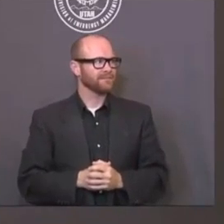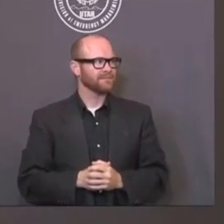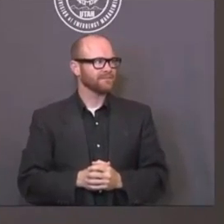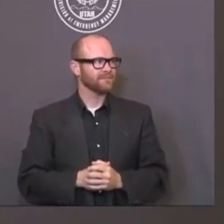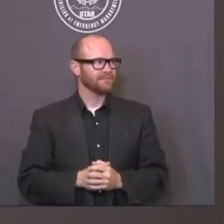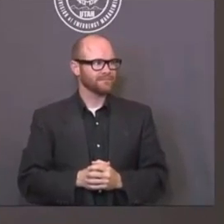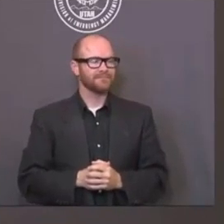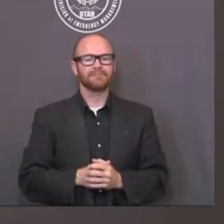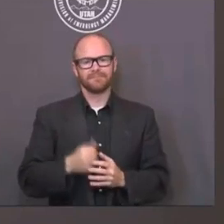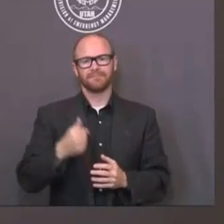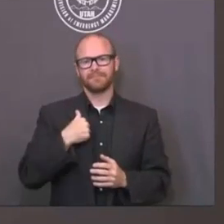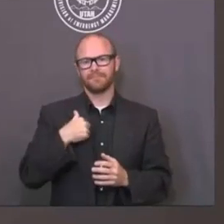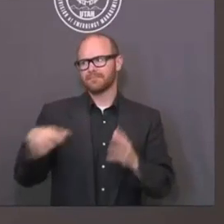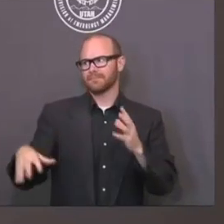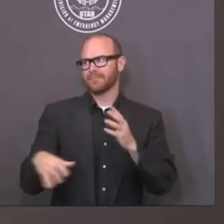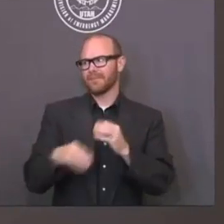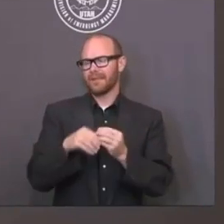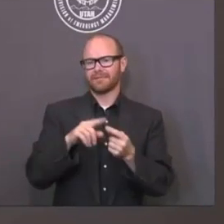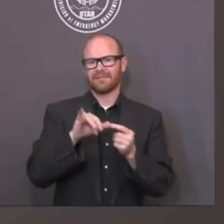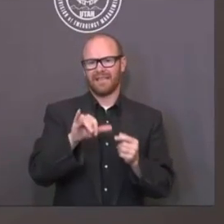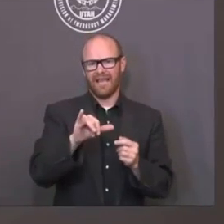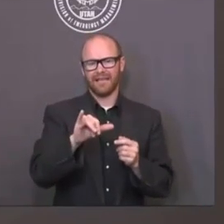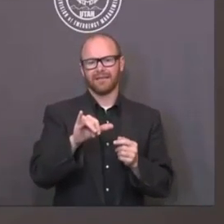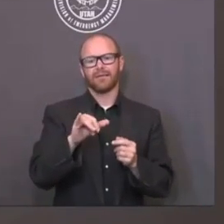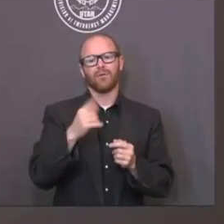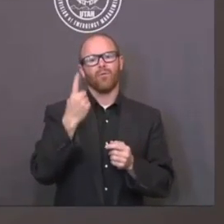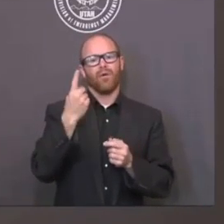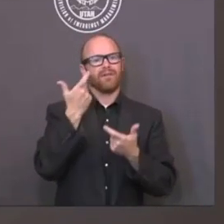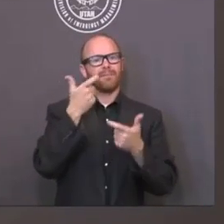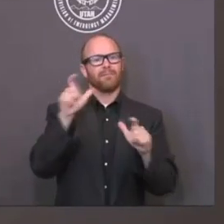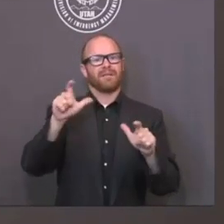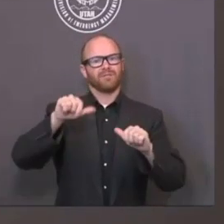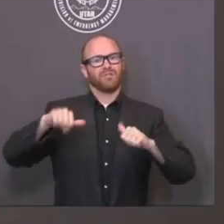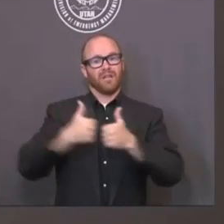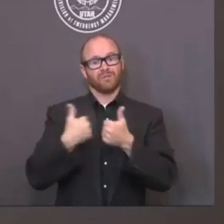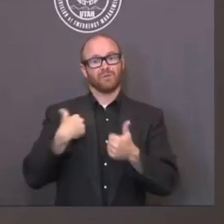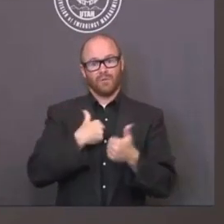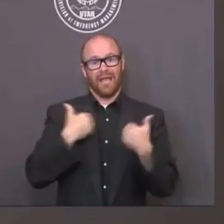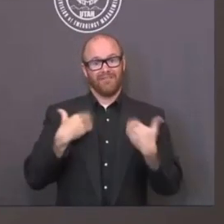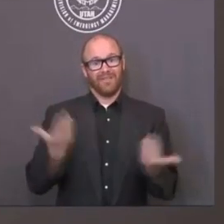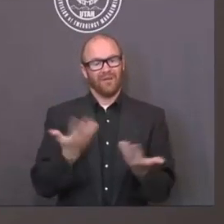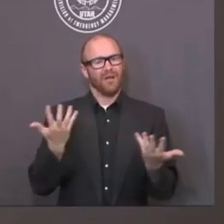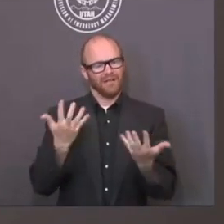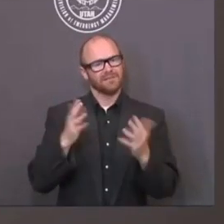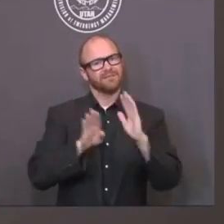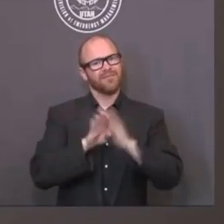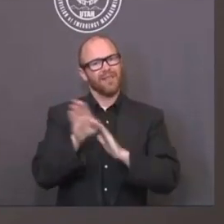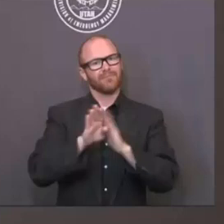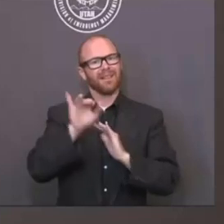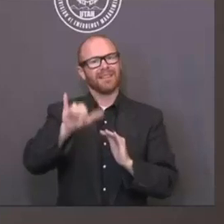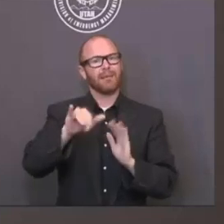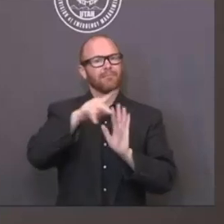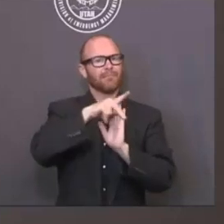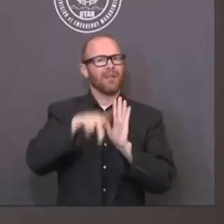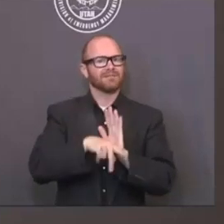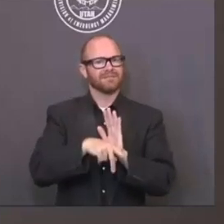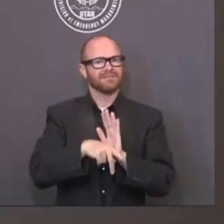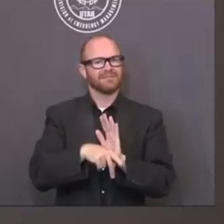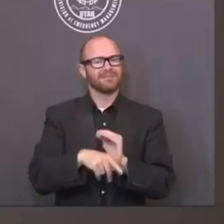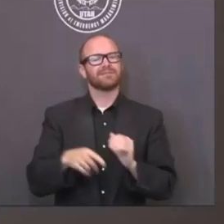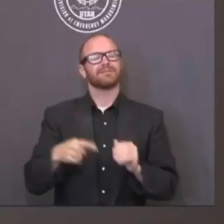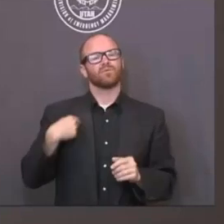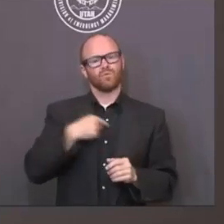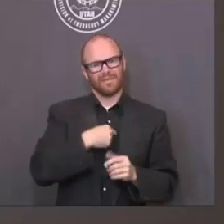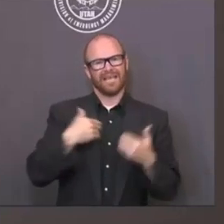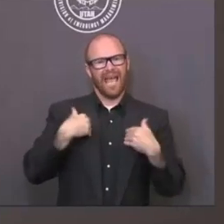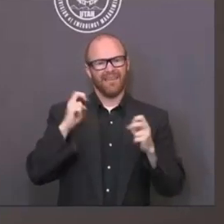You know, let me just add, that's part of the challenge we face here in developing policy is that there is a lag time and it's